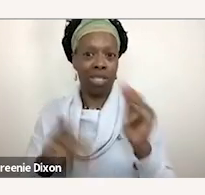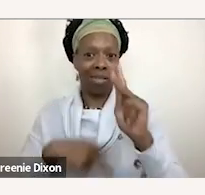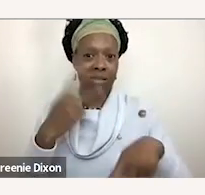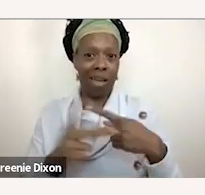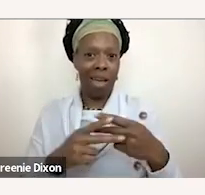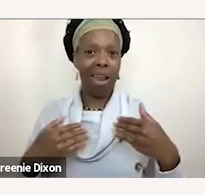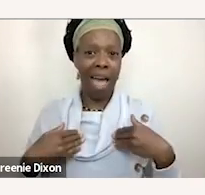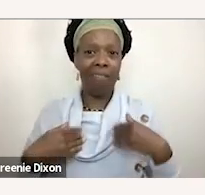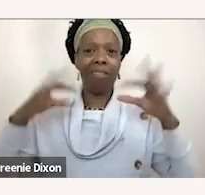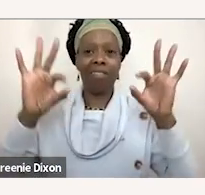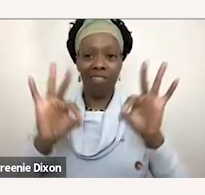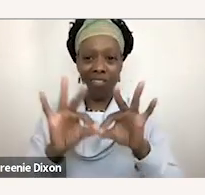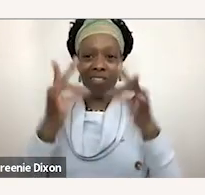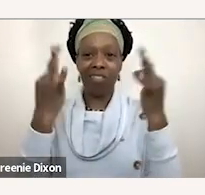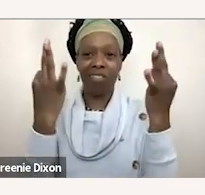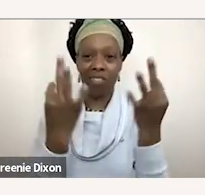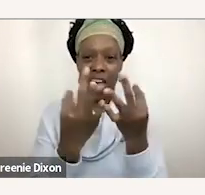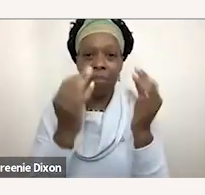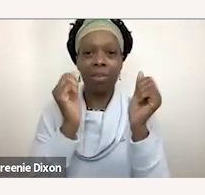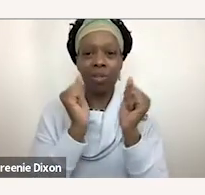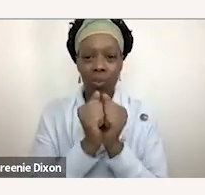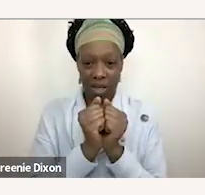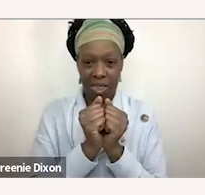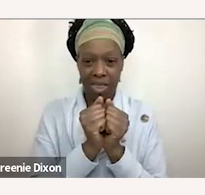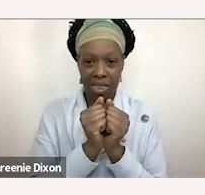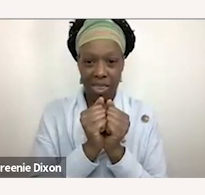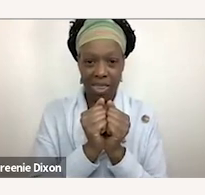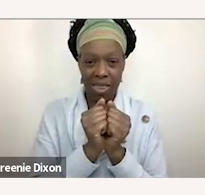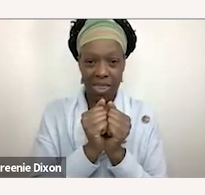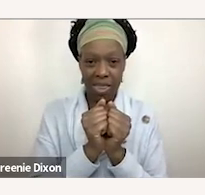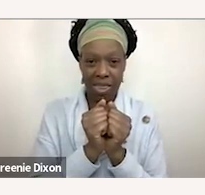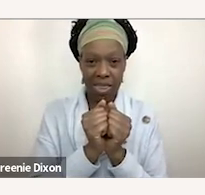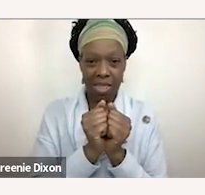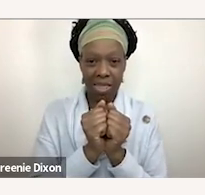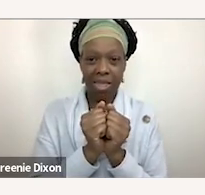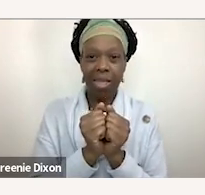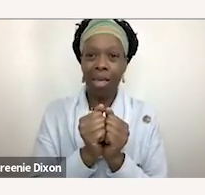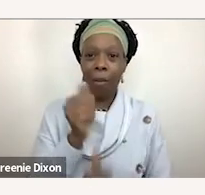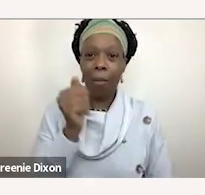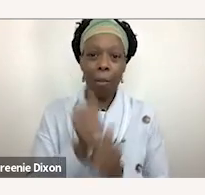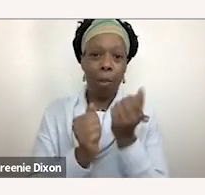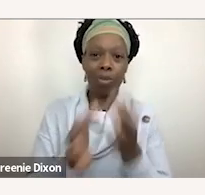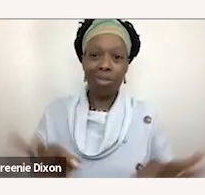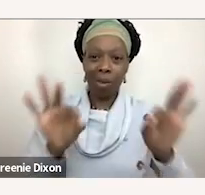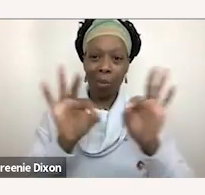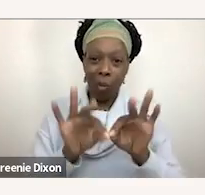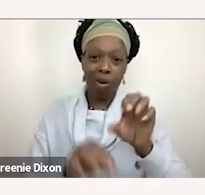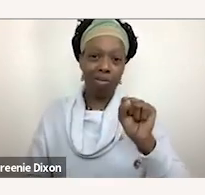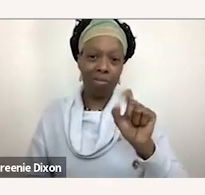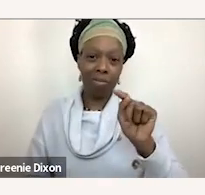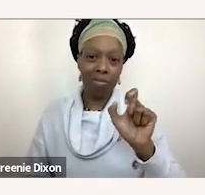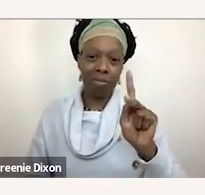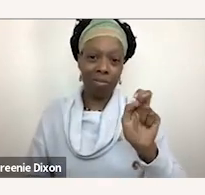families with a prominent uh as a prominent stakeholder as part of the curriculum and they have a family engagement component so